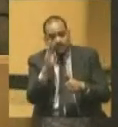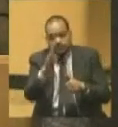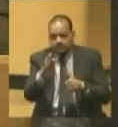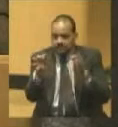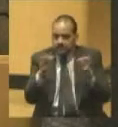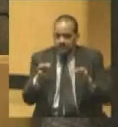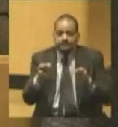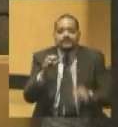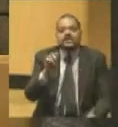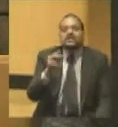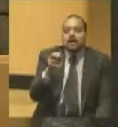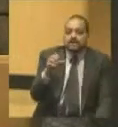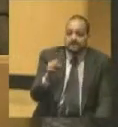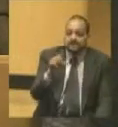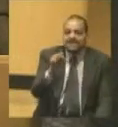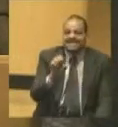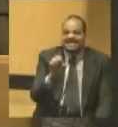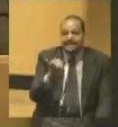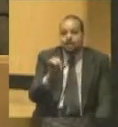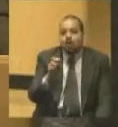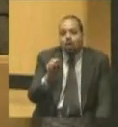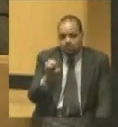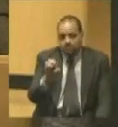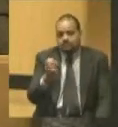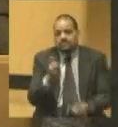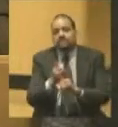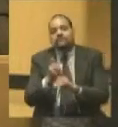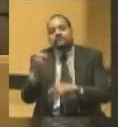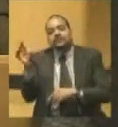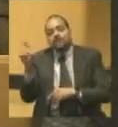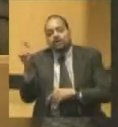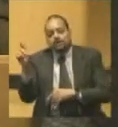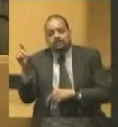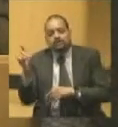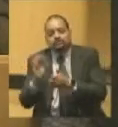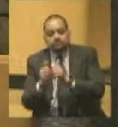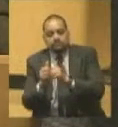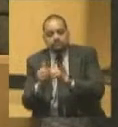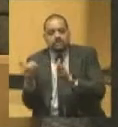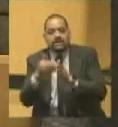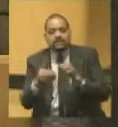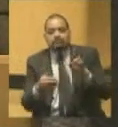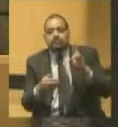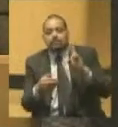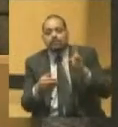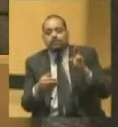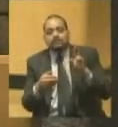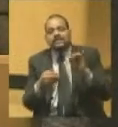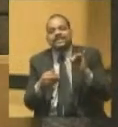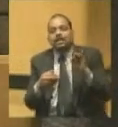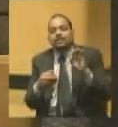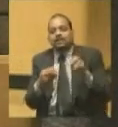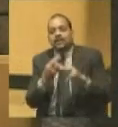Thomas Seymour was the Democratic nominee in Connecticut. He ran against a Republican incumbent named William